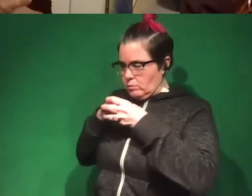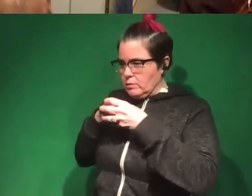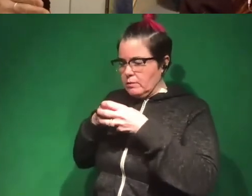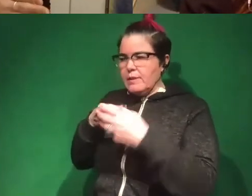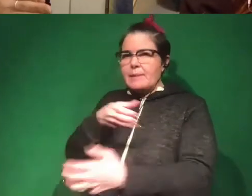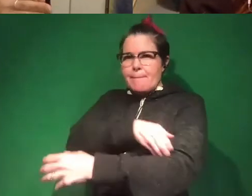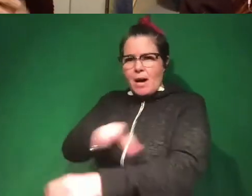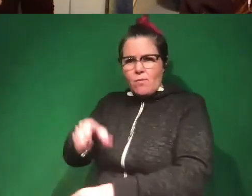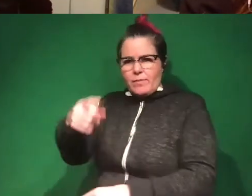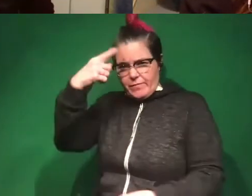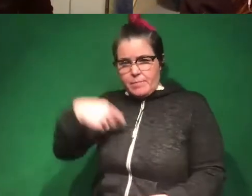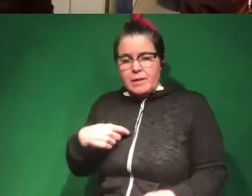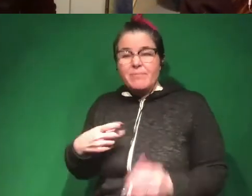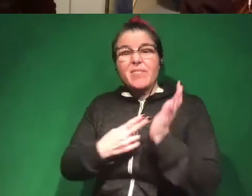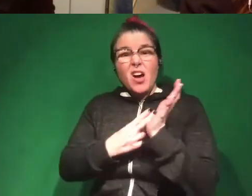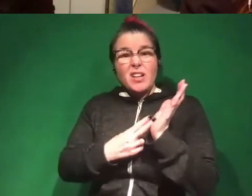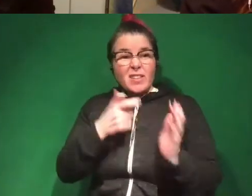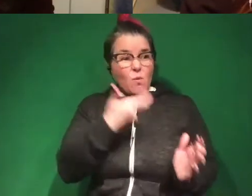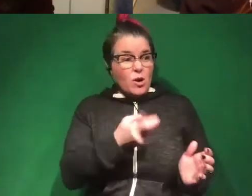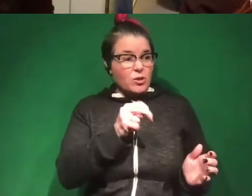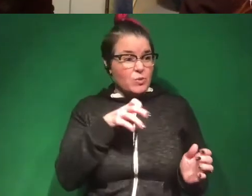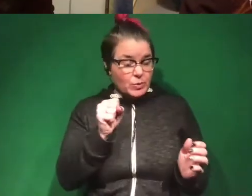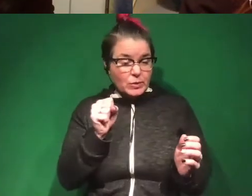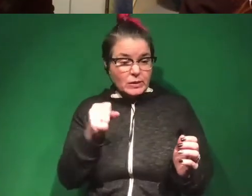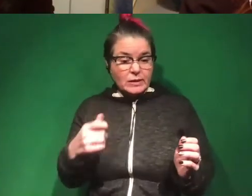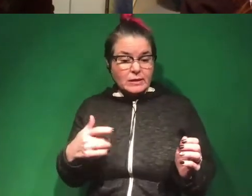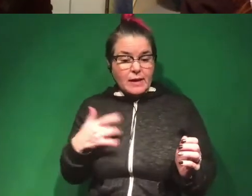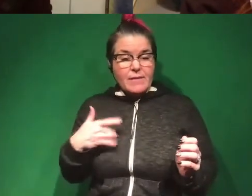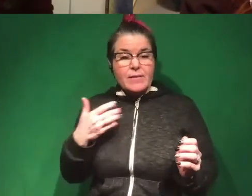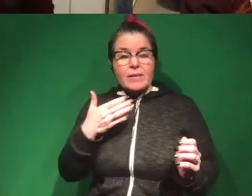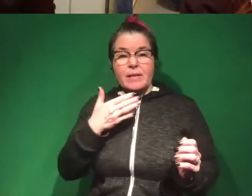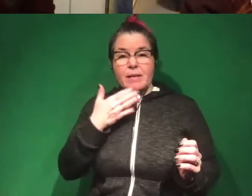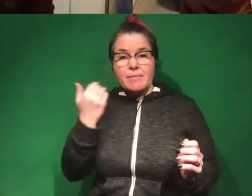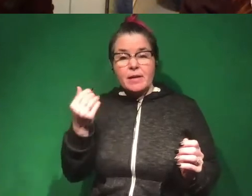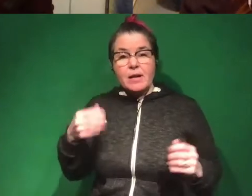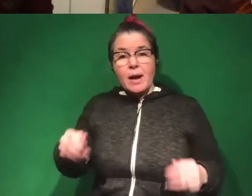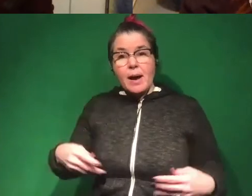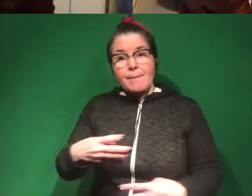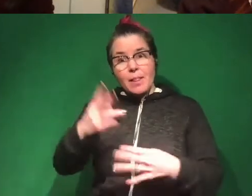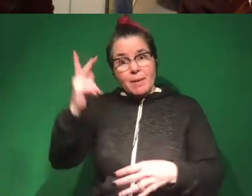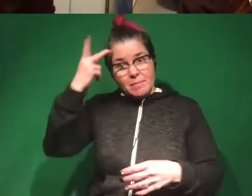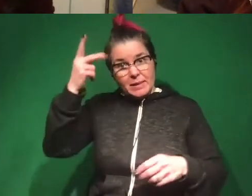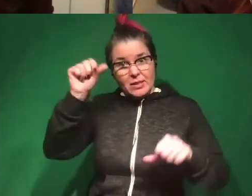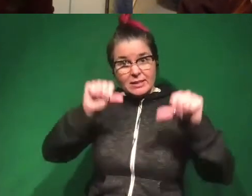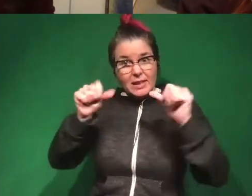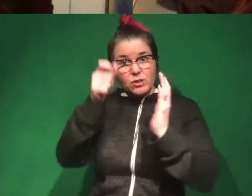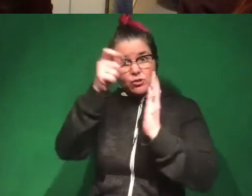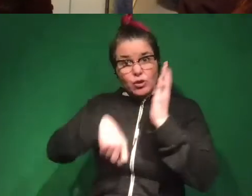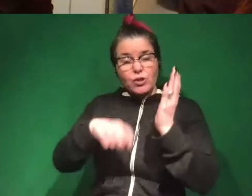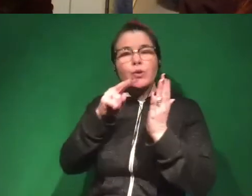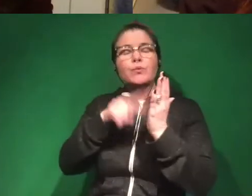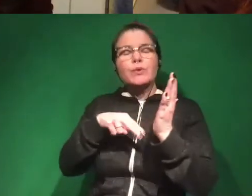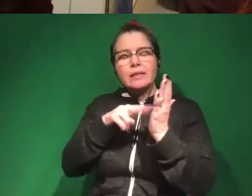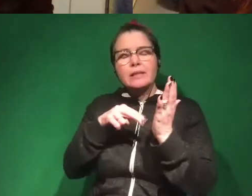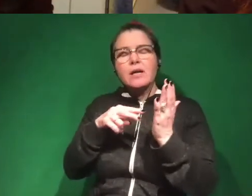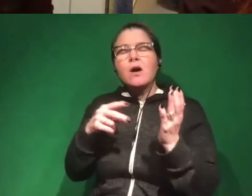And honestly, after I watch the news, I feel so much better. I just pull up a political science journal and I read an article because I'm like, oh,